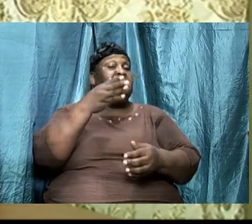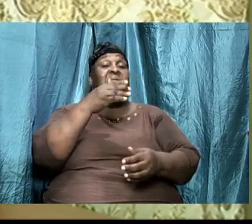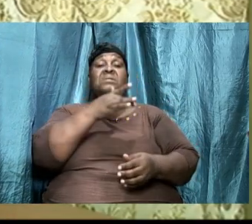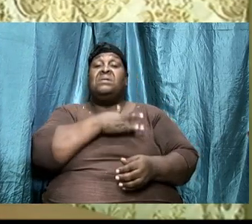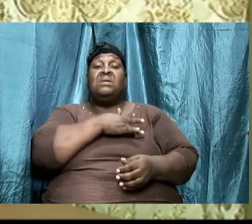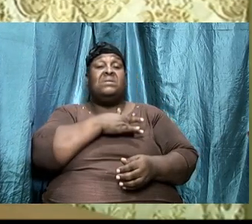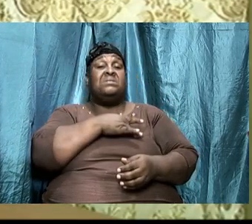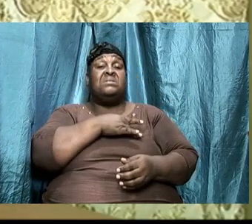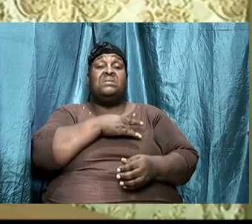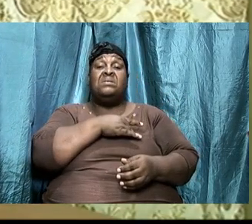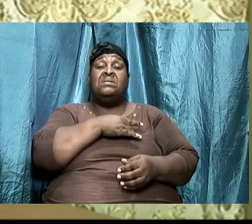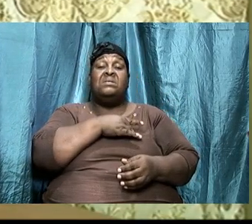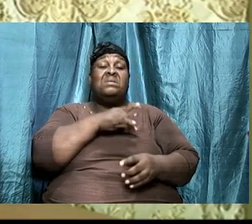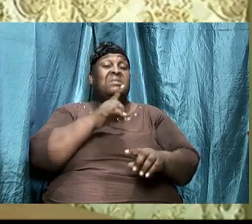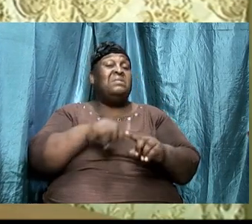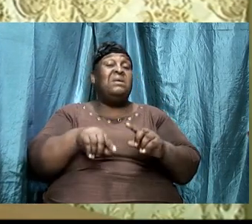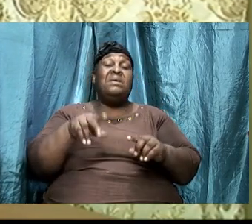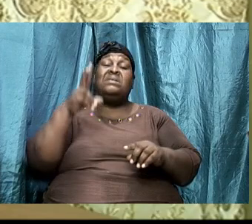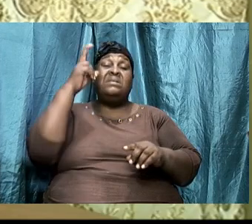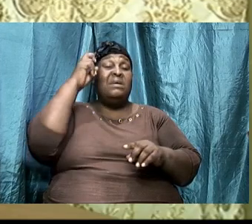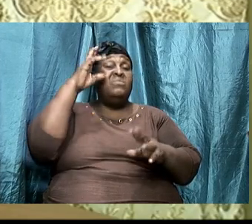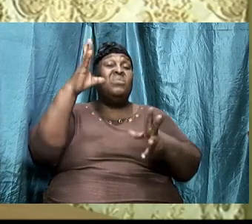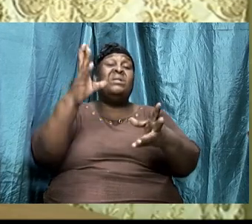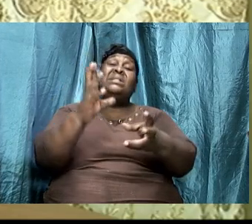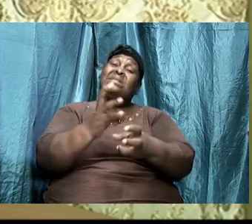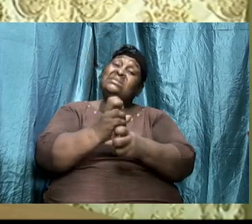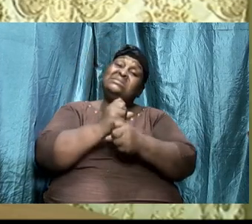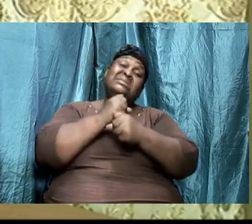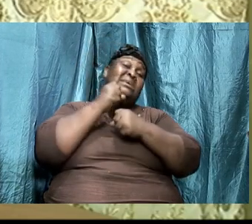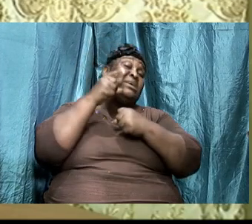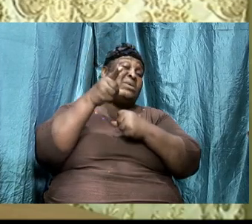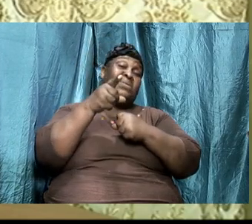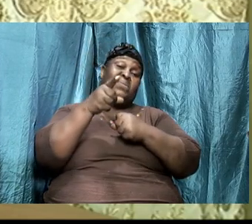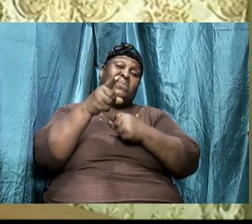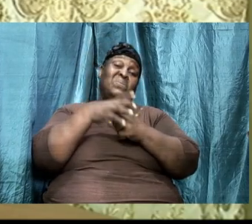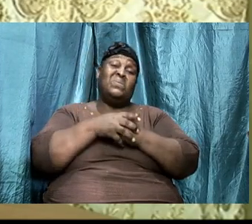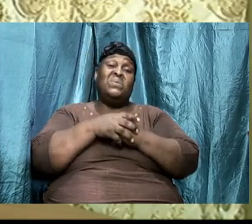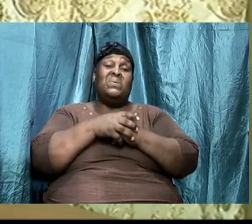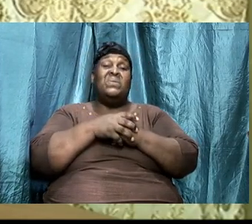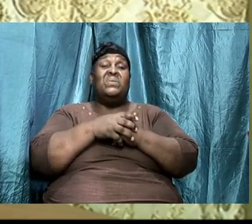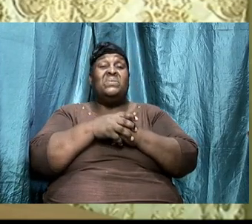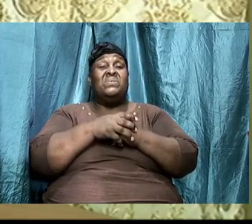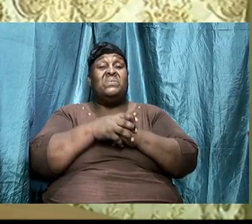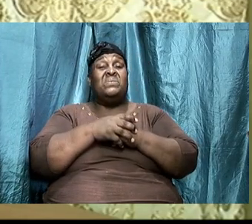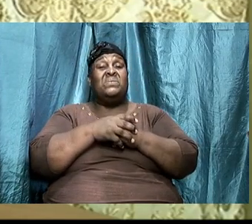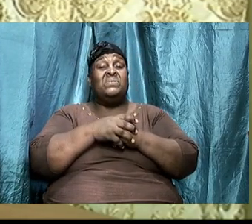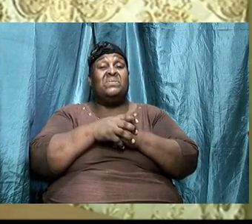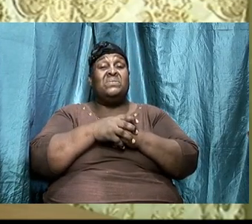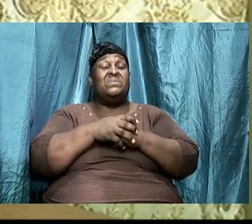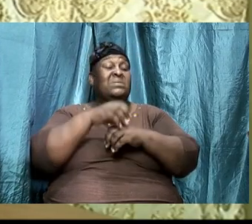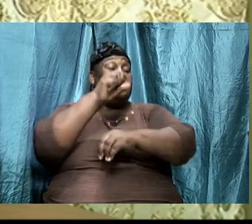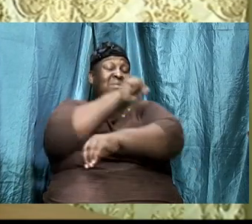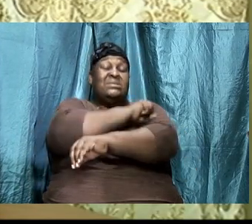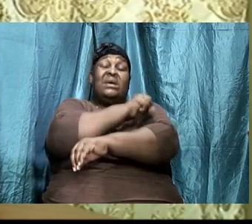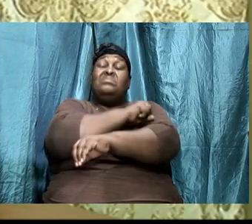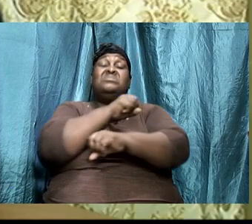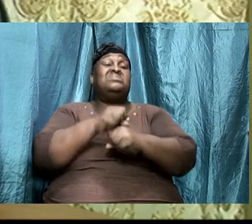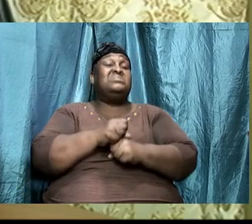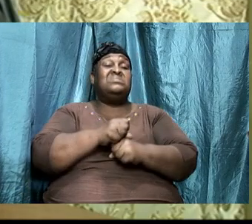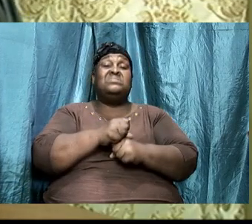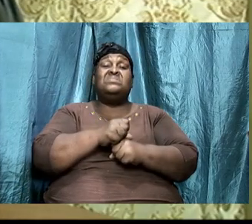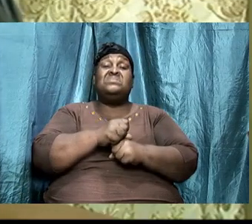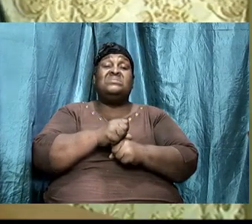and then him will take you because Samson finally healed to the pressure and when him healed to the pressure and